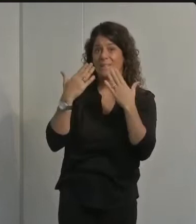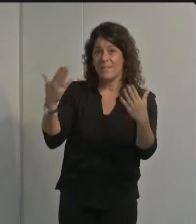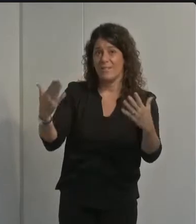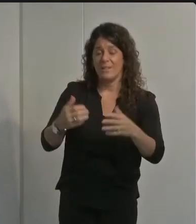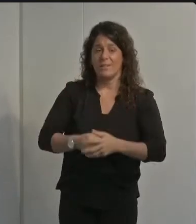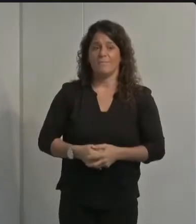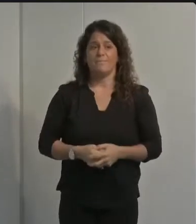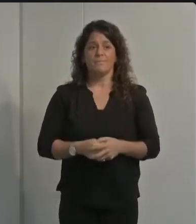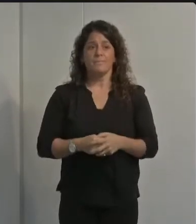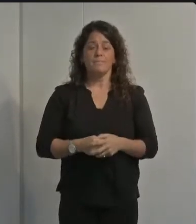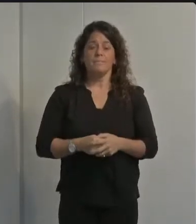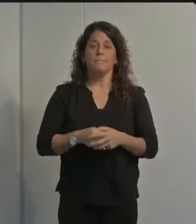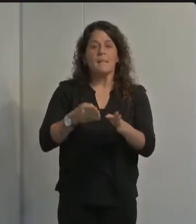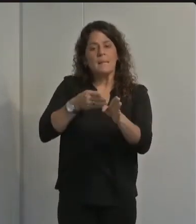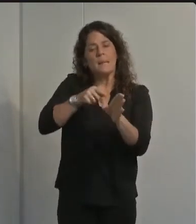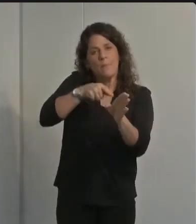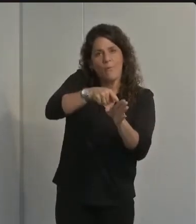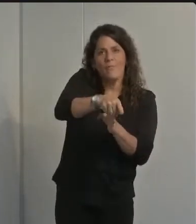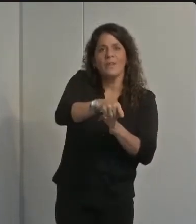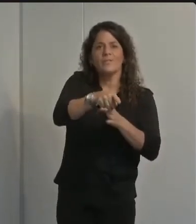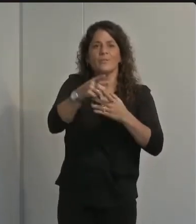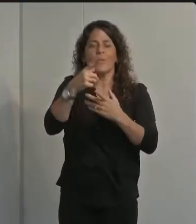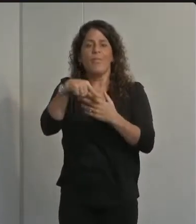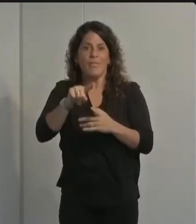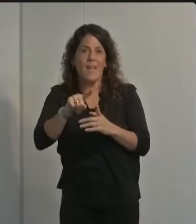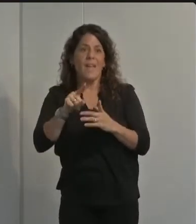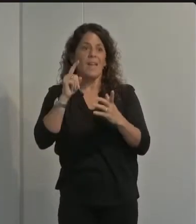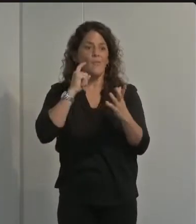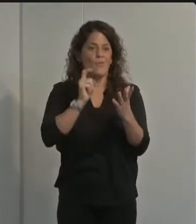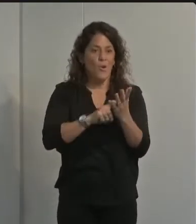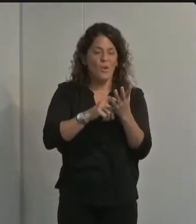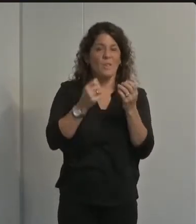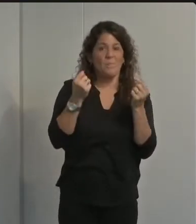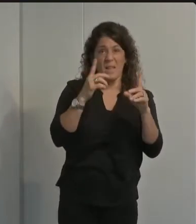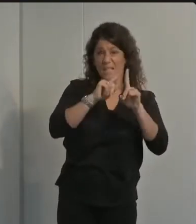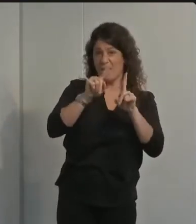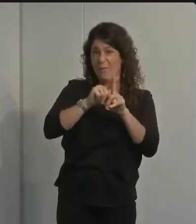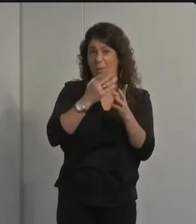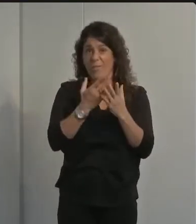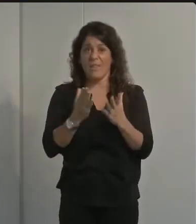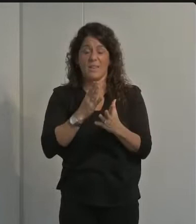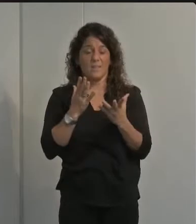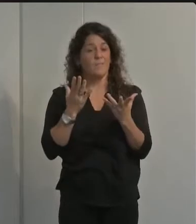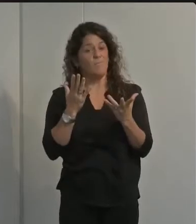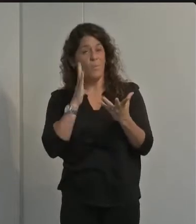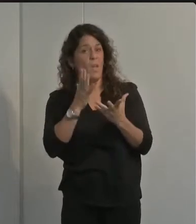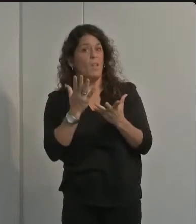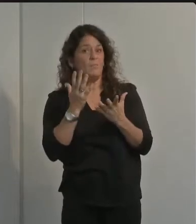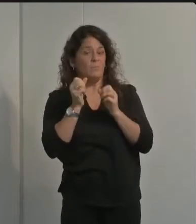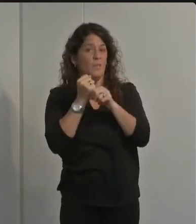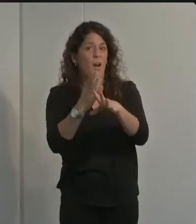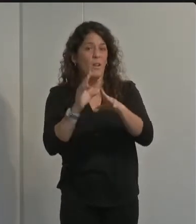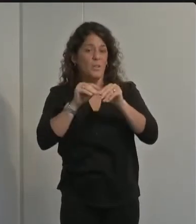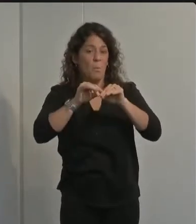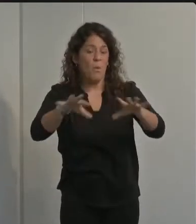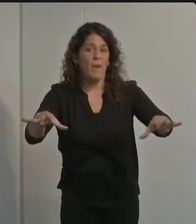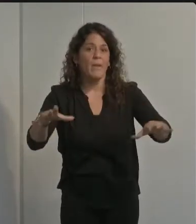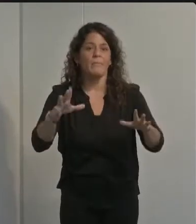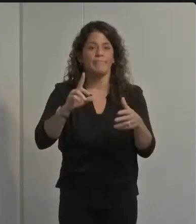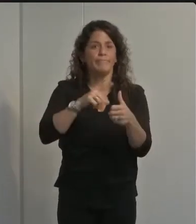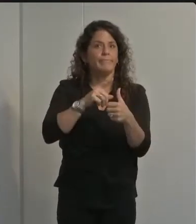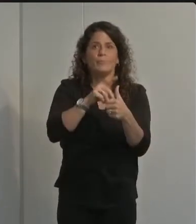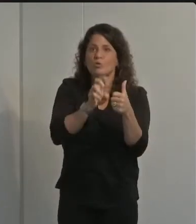experts have noted that several elements associated with thanksgiving travel students returning home from college and indoor